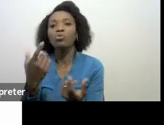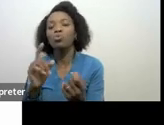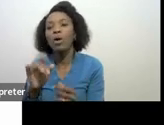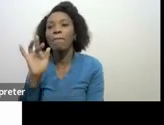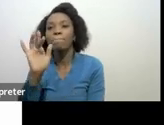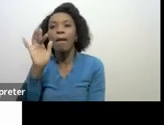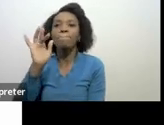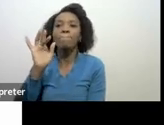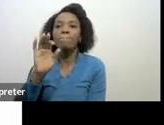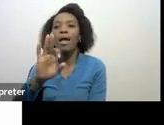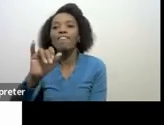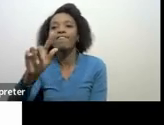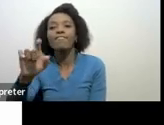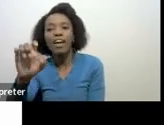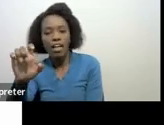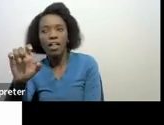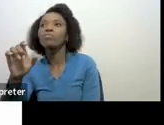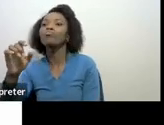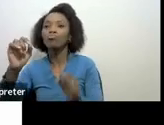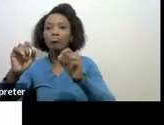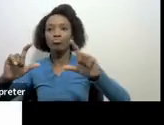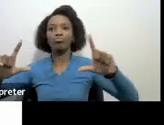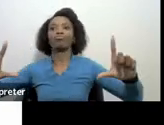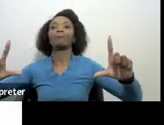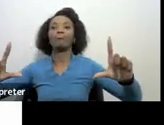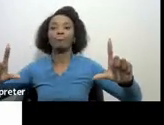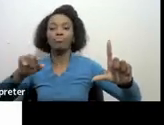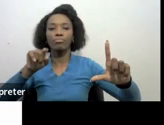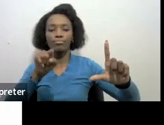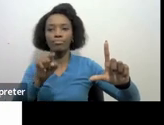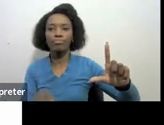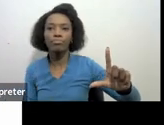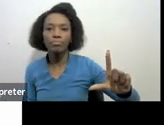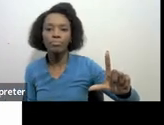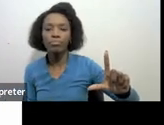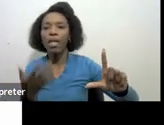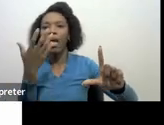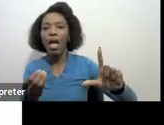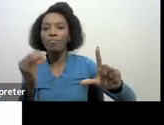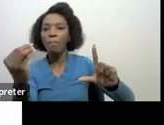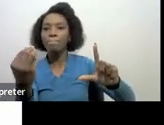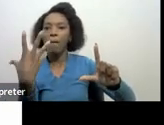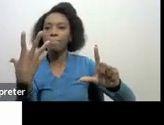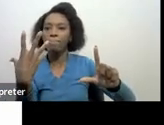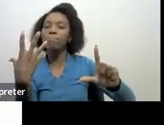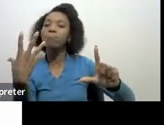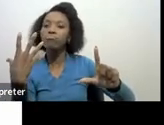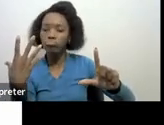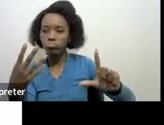six seconds there's a pop-up screen that has the following message notice of